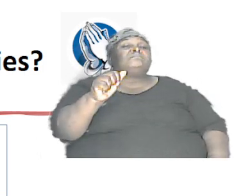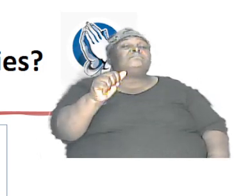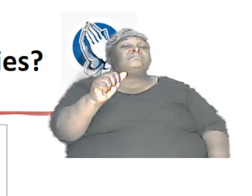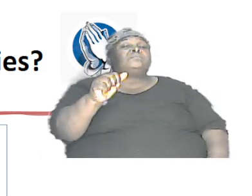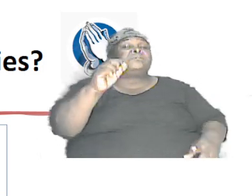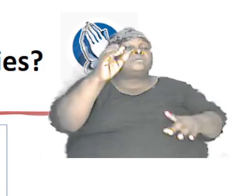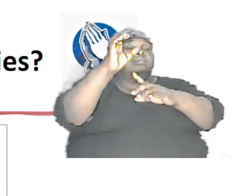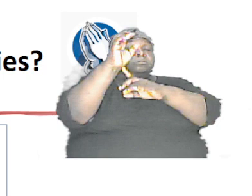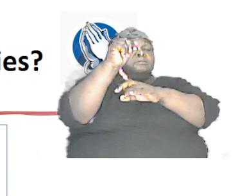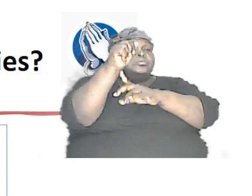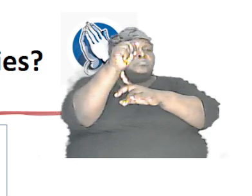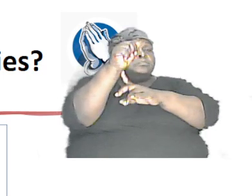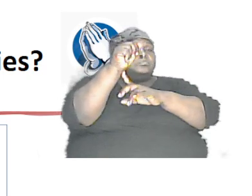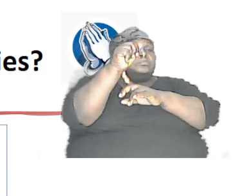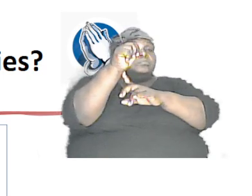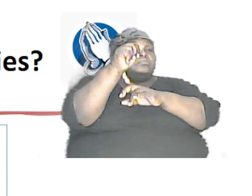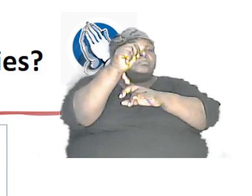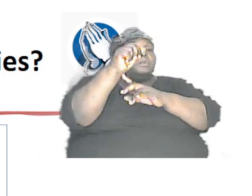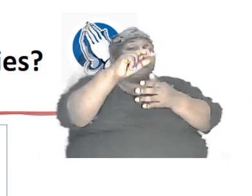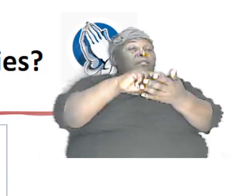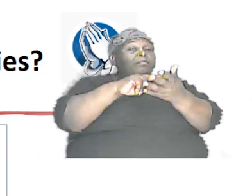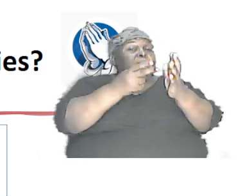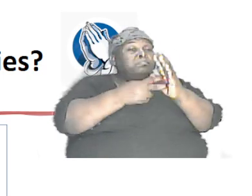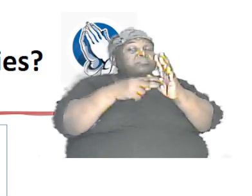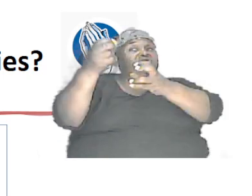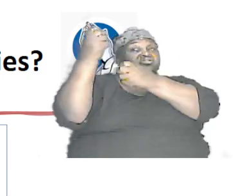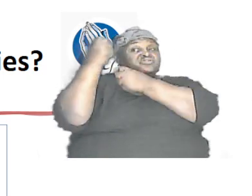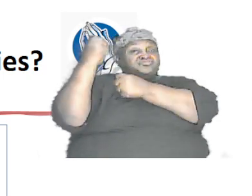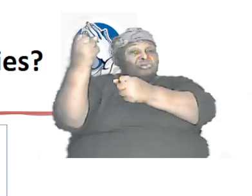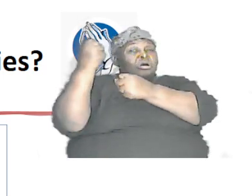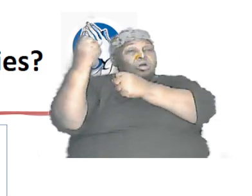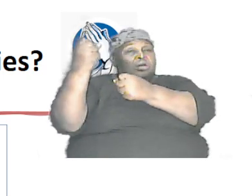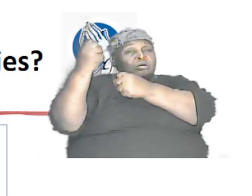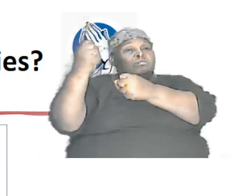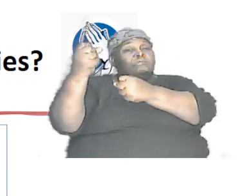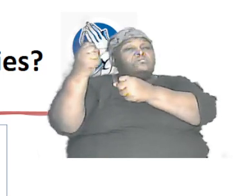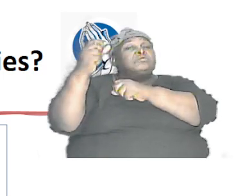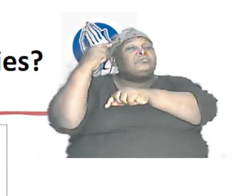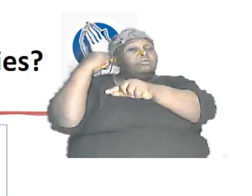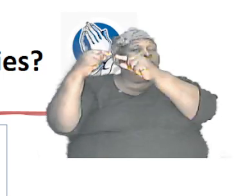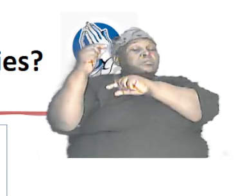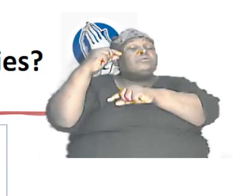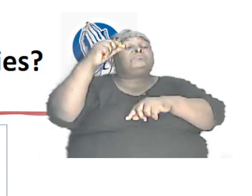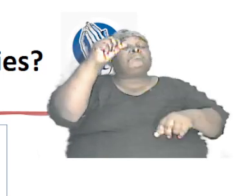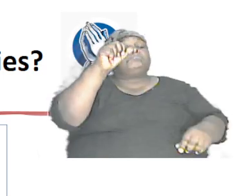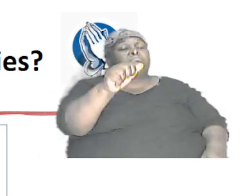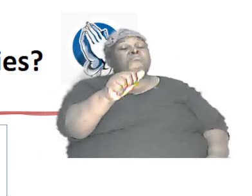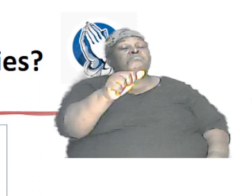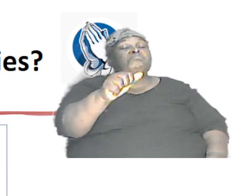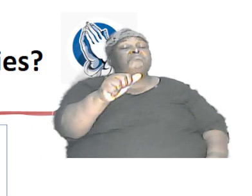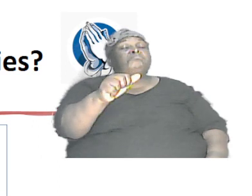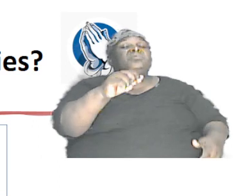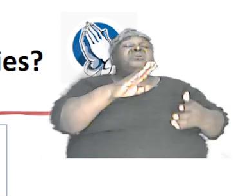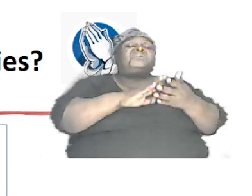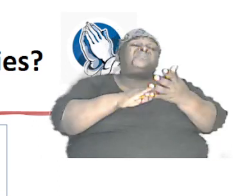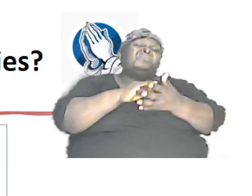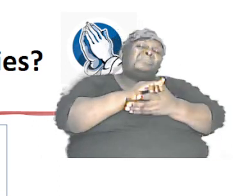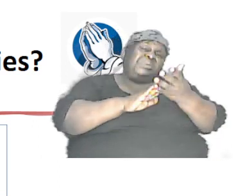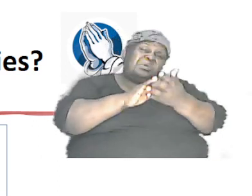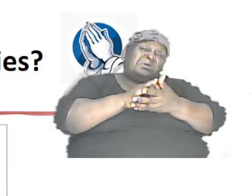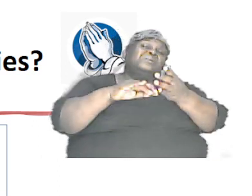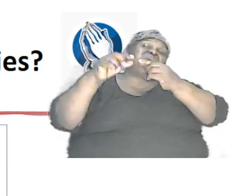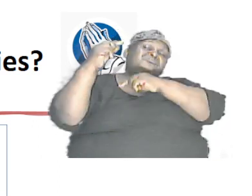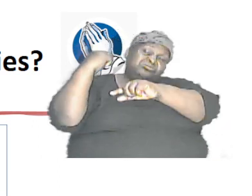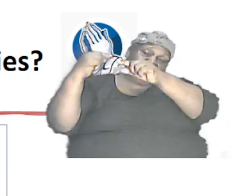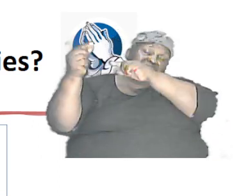the capital letter represents the dominant gene and the common letter represents the